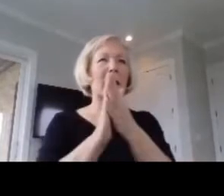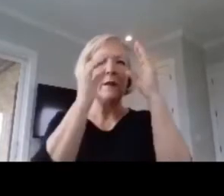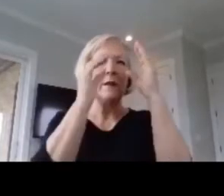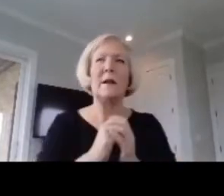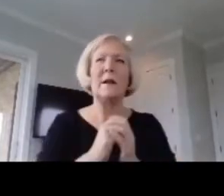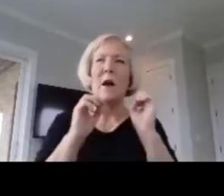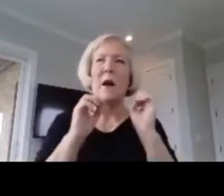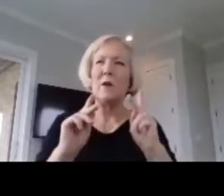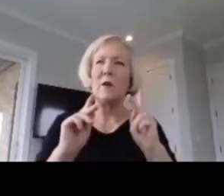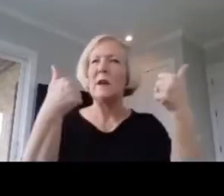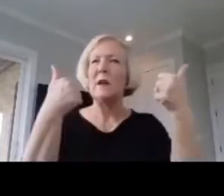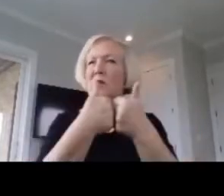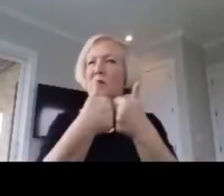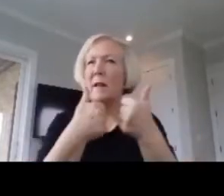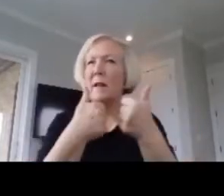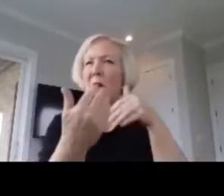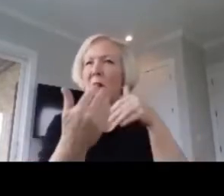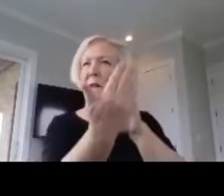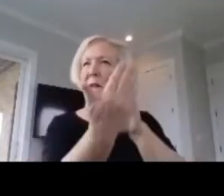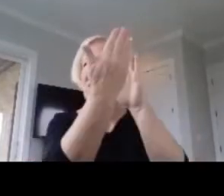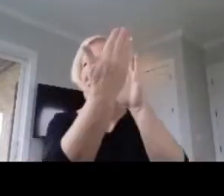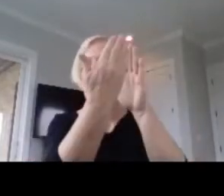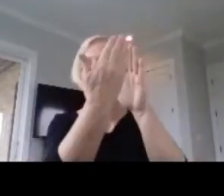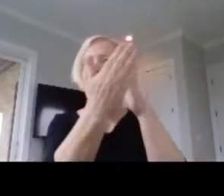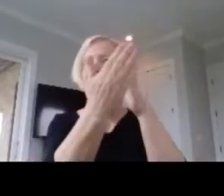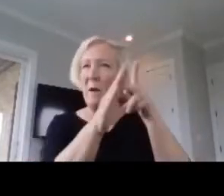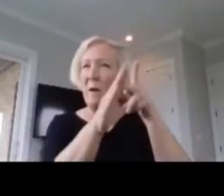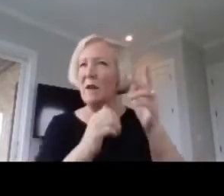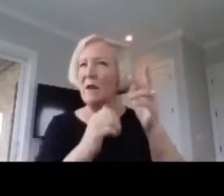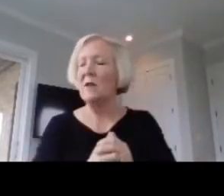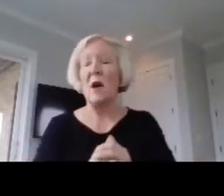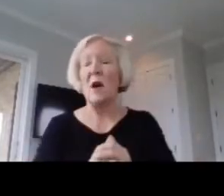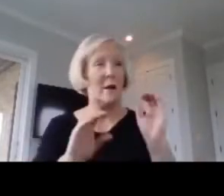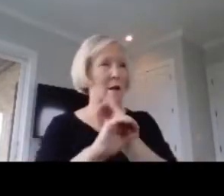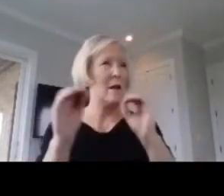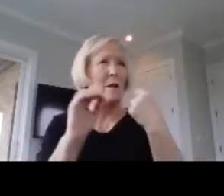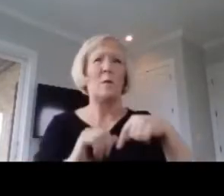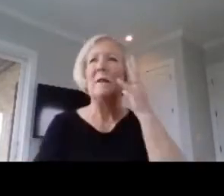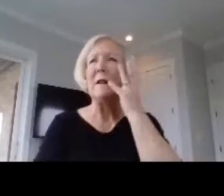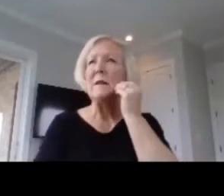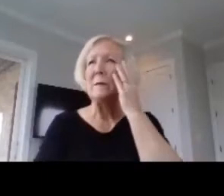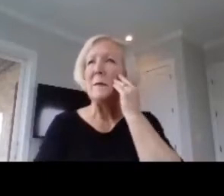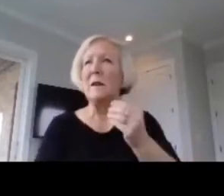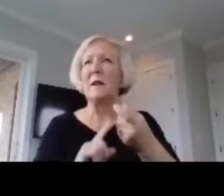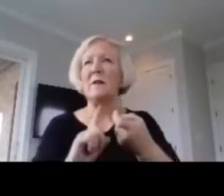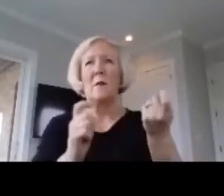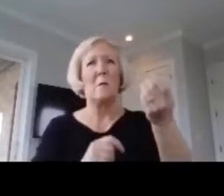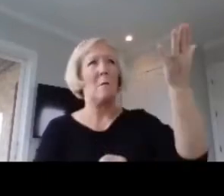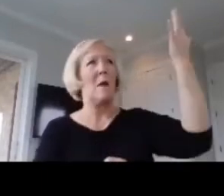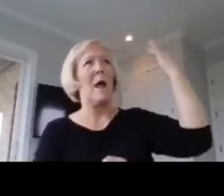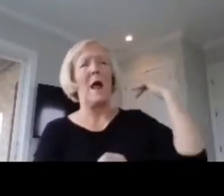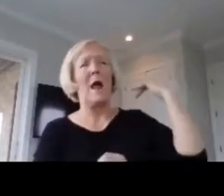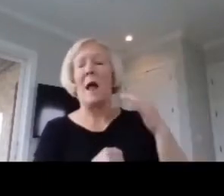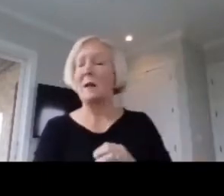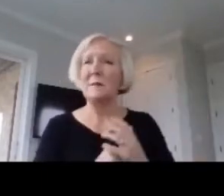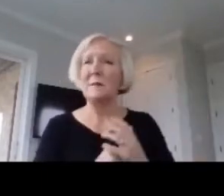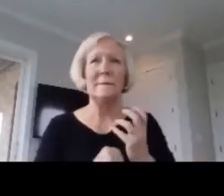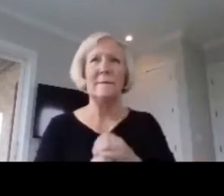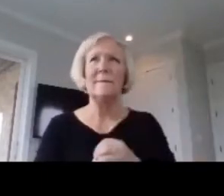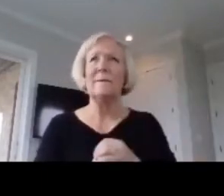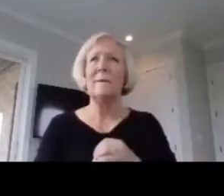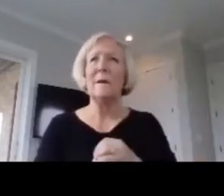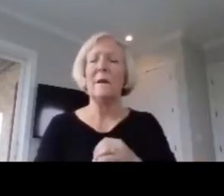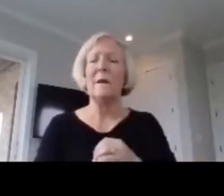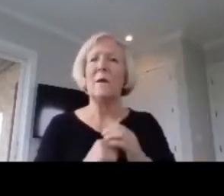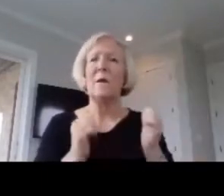challenges facing the teaching profession are like nothing we have experienced in generations. When each of